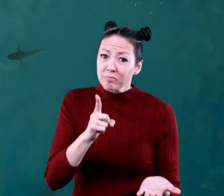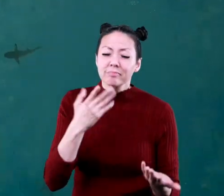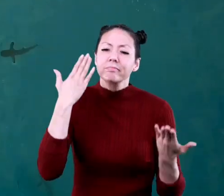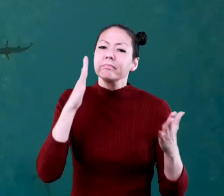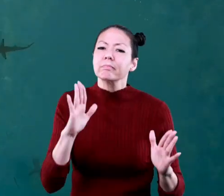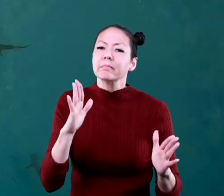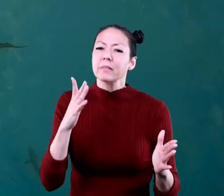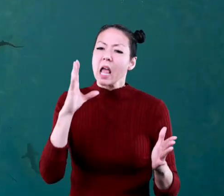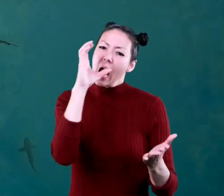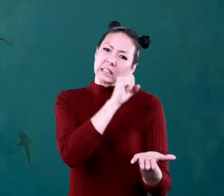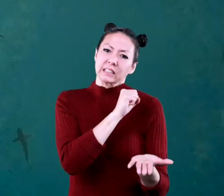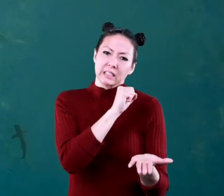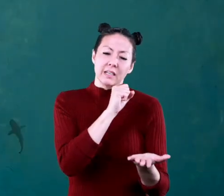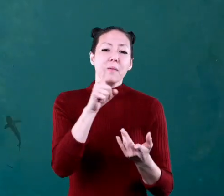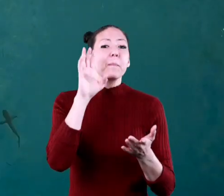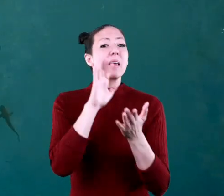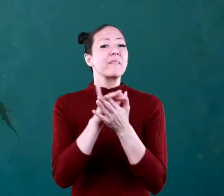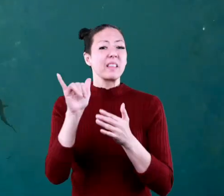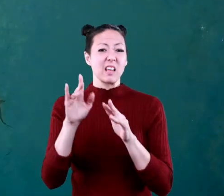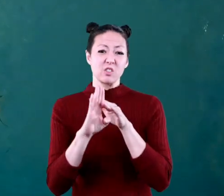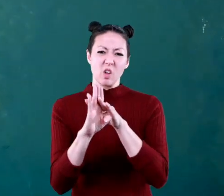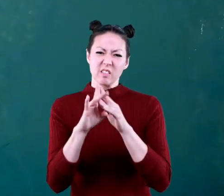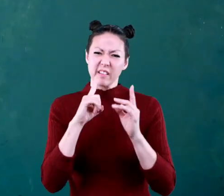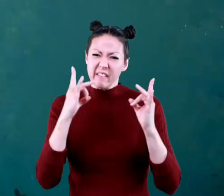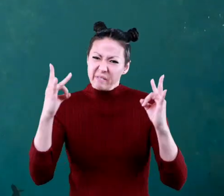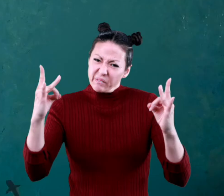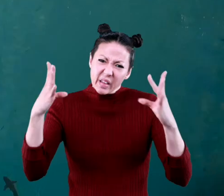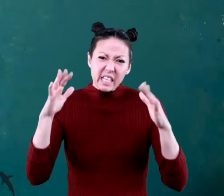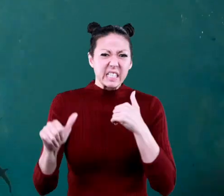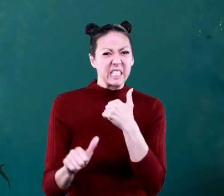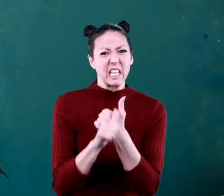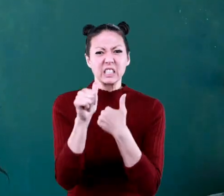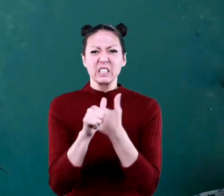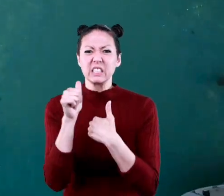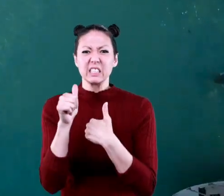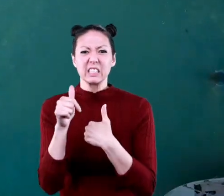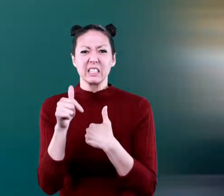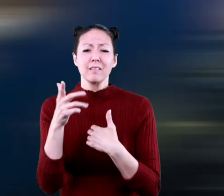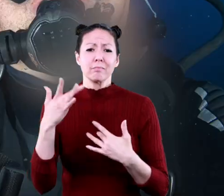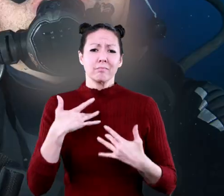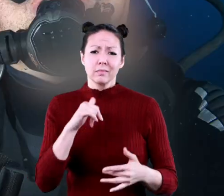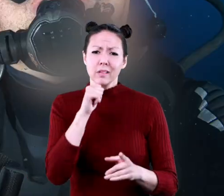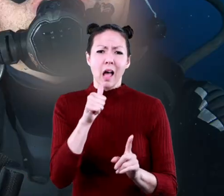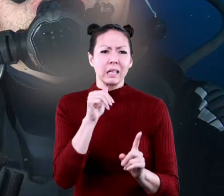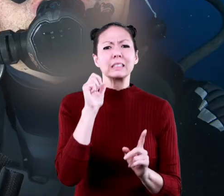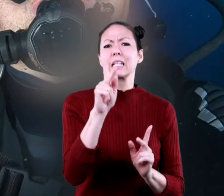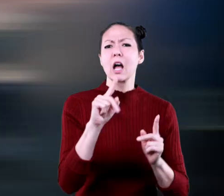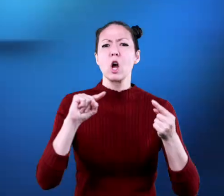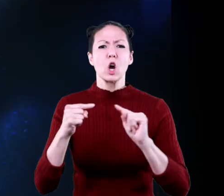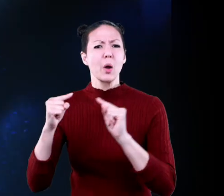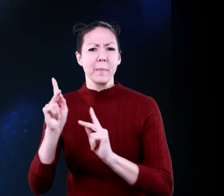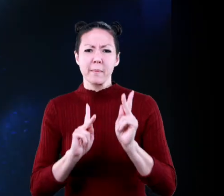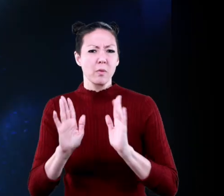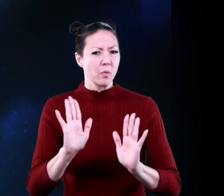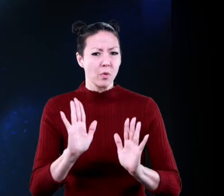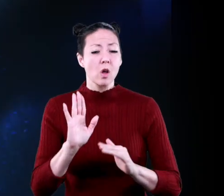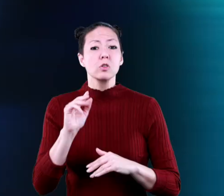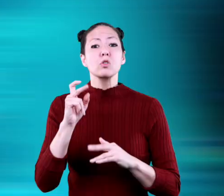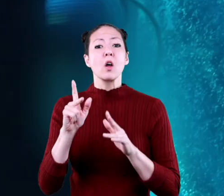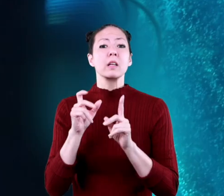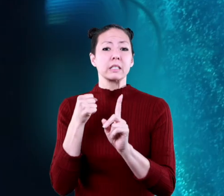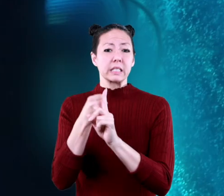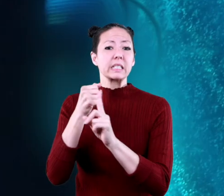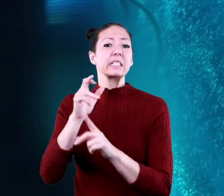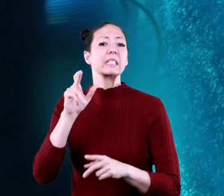Although many believe sharks to be vicious, these sea creatures do not normally attack people. Shark attacks tend to